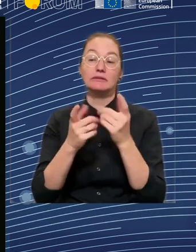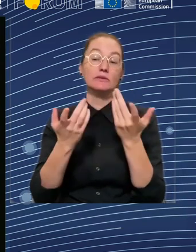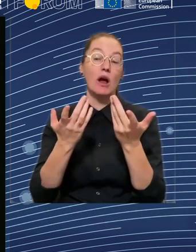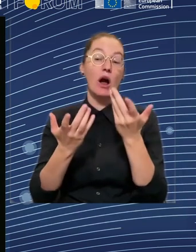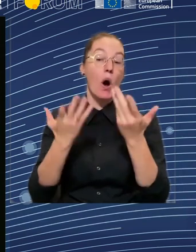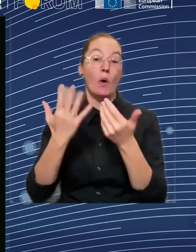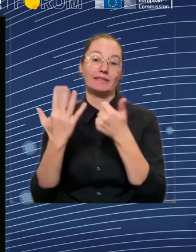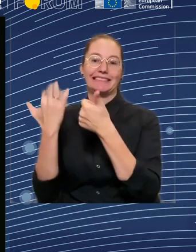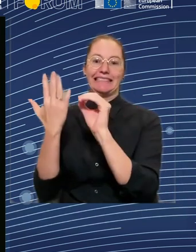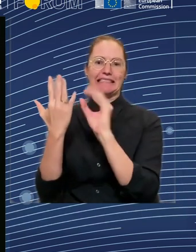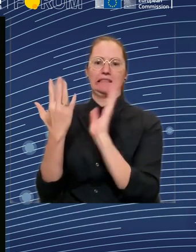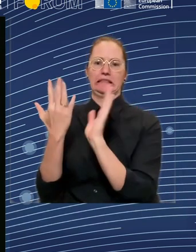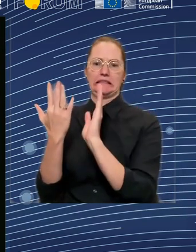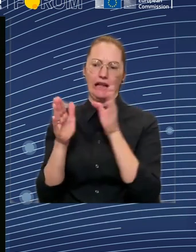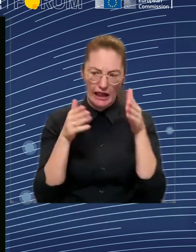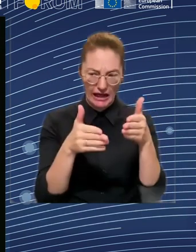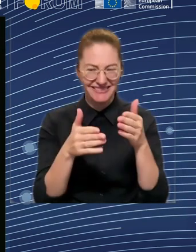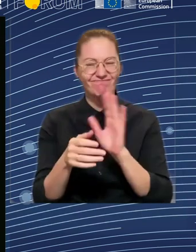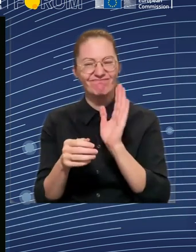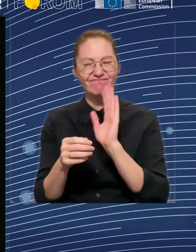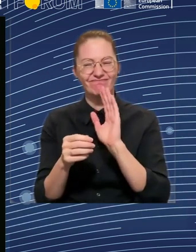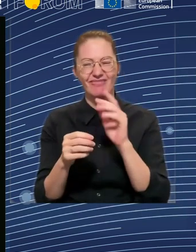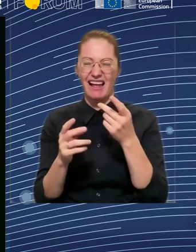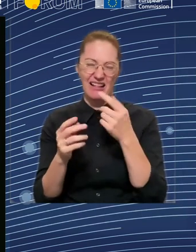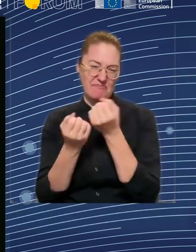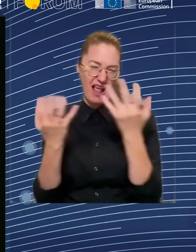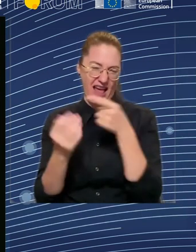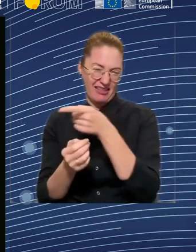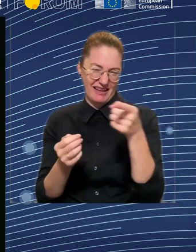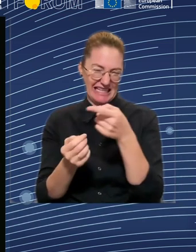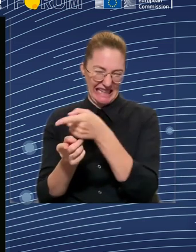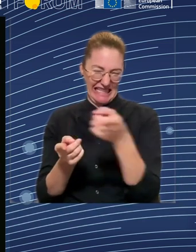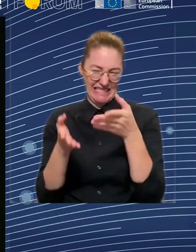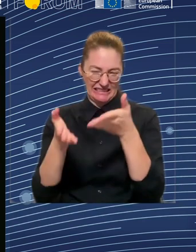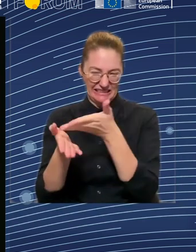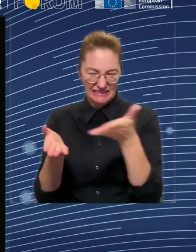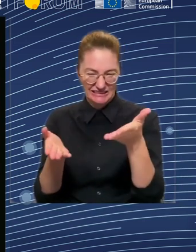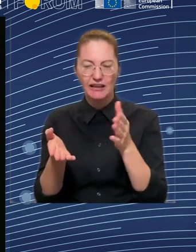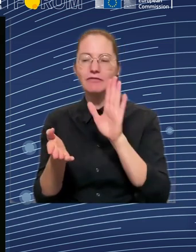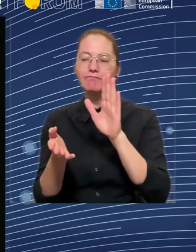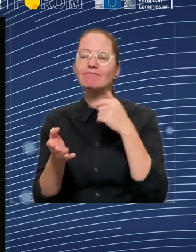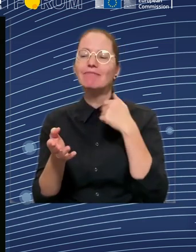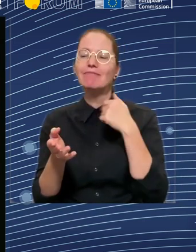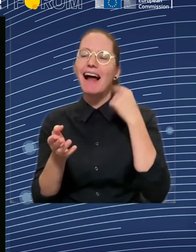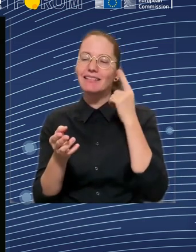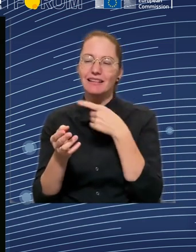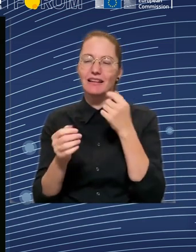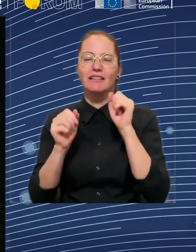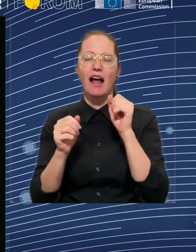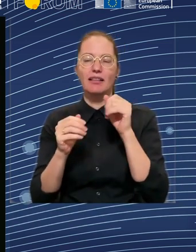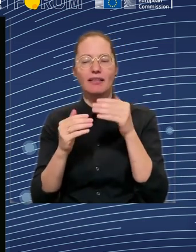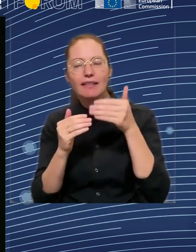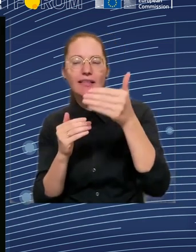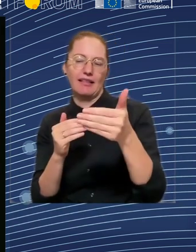hospitality sector, there's not much downtime. Any questions from people in the room? I know we've had the provocative